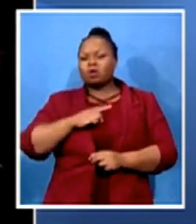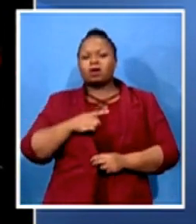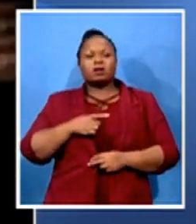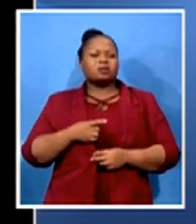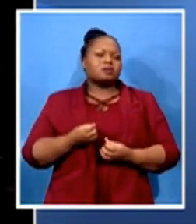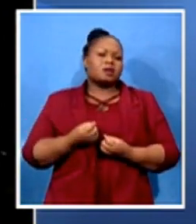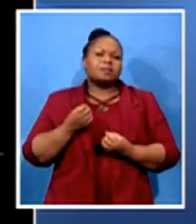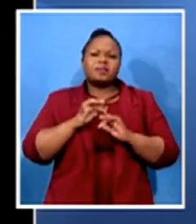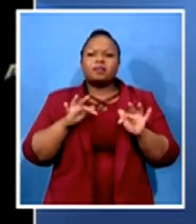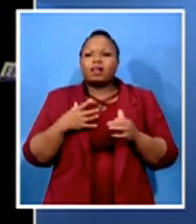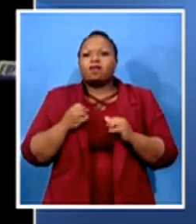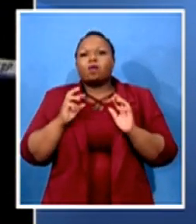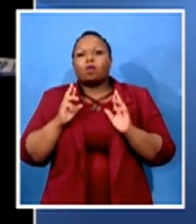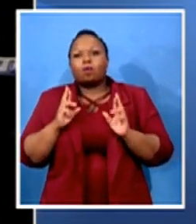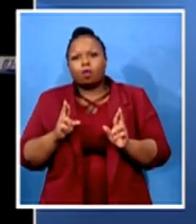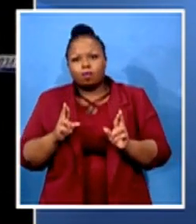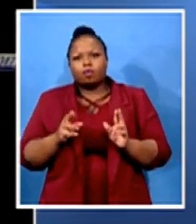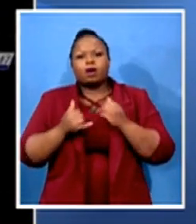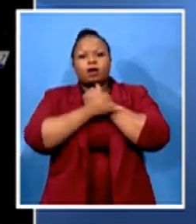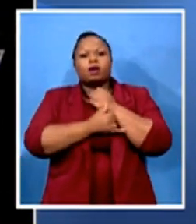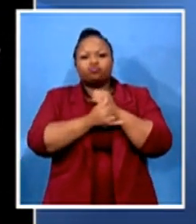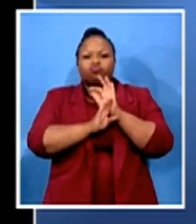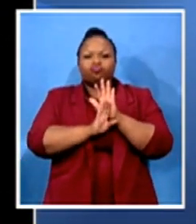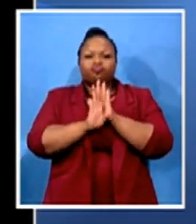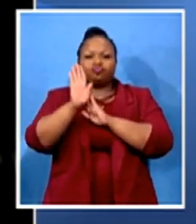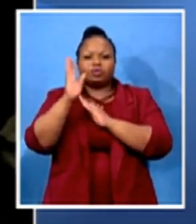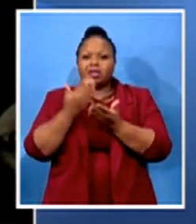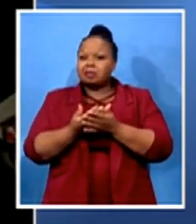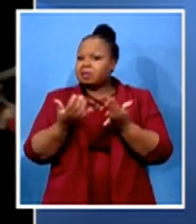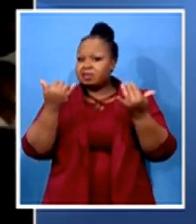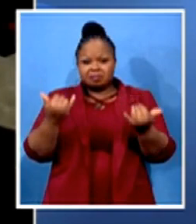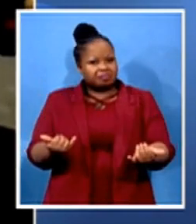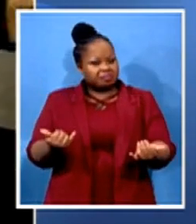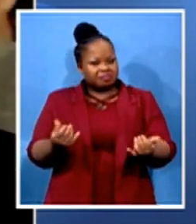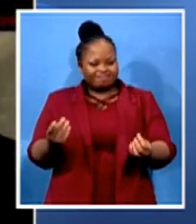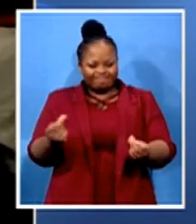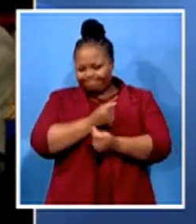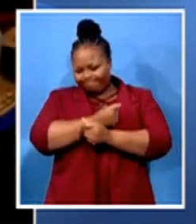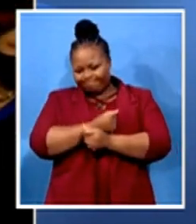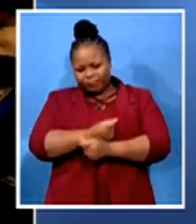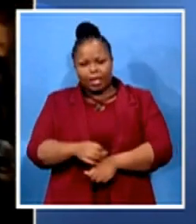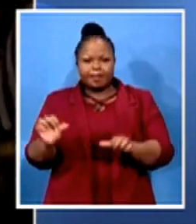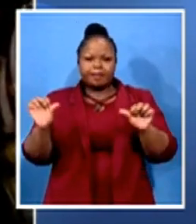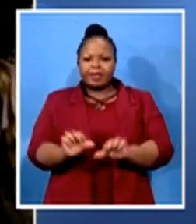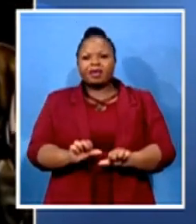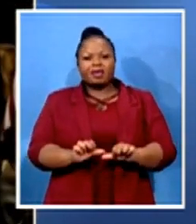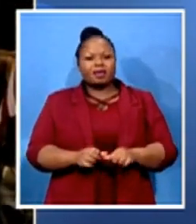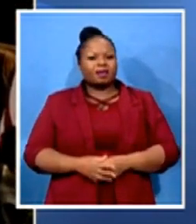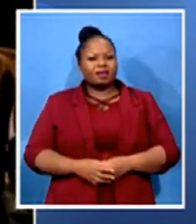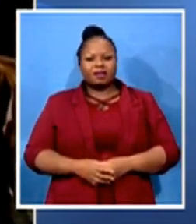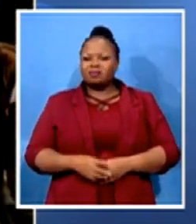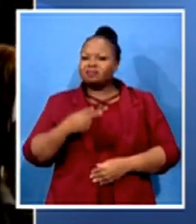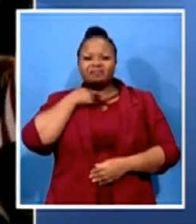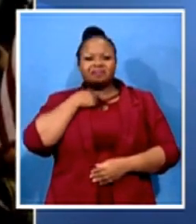is going somewhere. Today, we have regressed. We can't even see our way. Whether at some